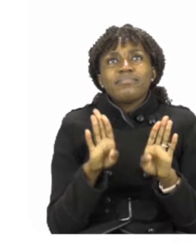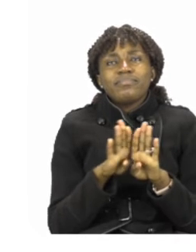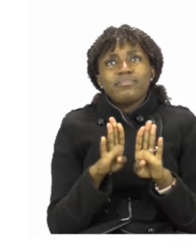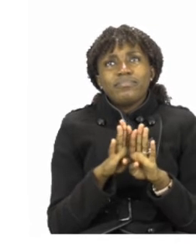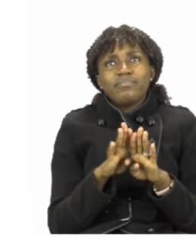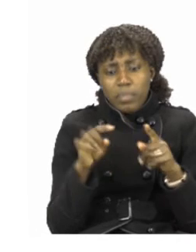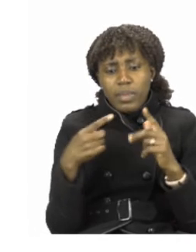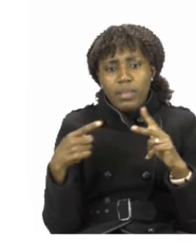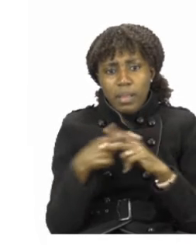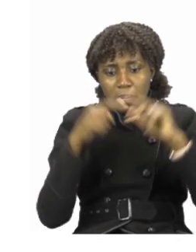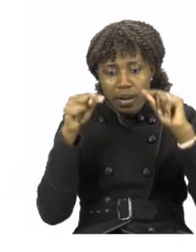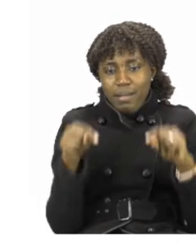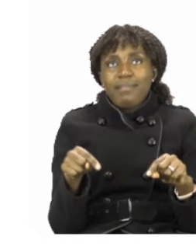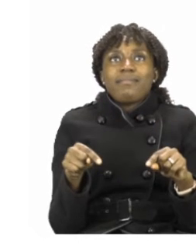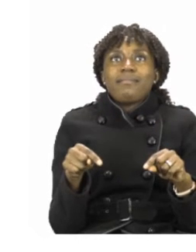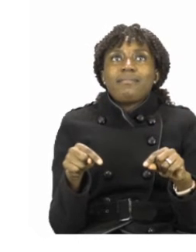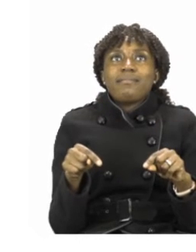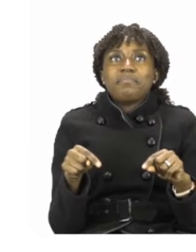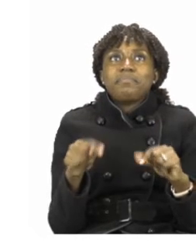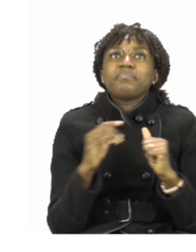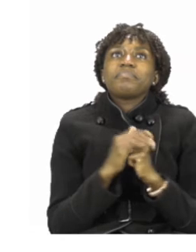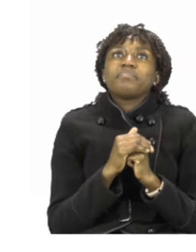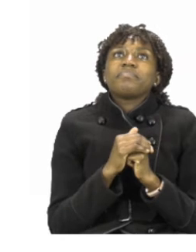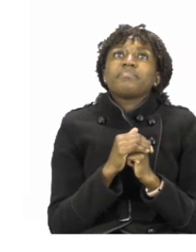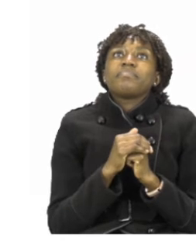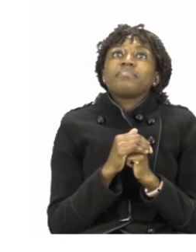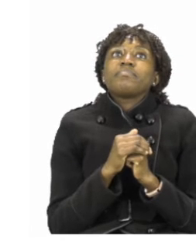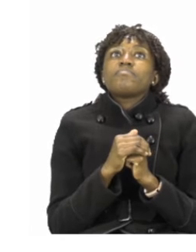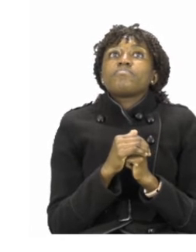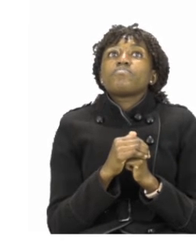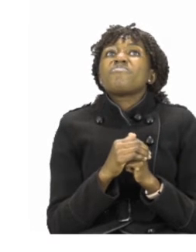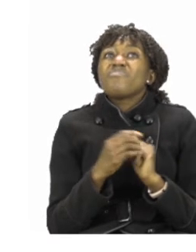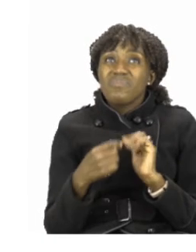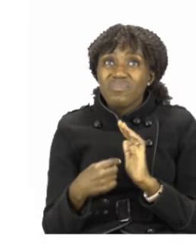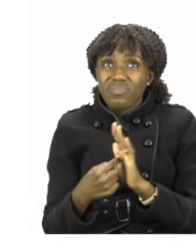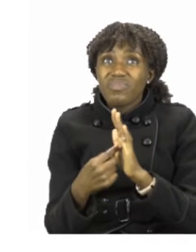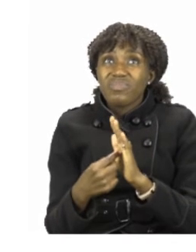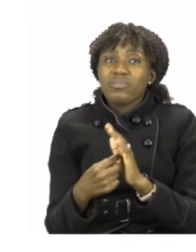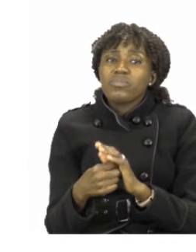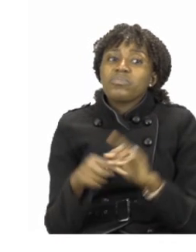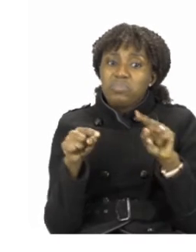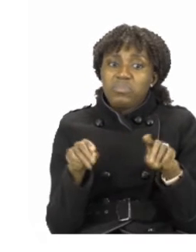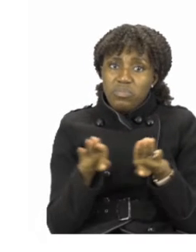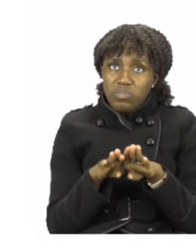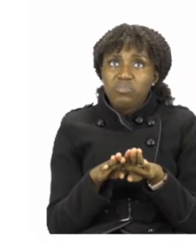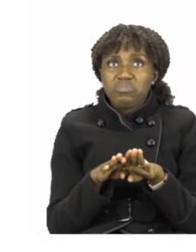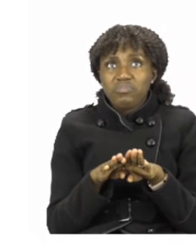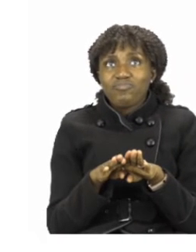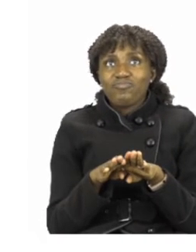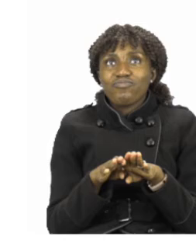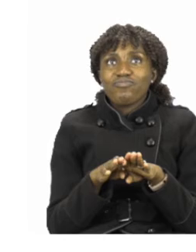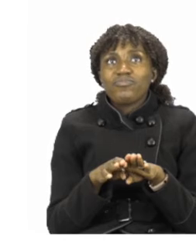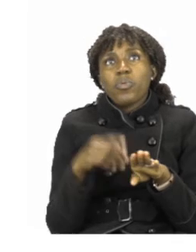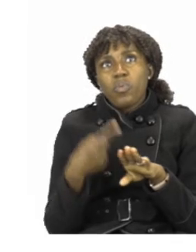Present Tense. Now Simple Present Tense expresses an action that is currently going on or something that